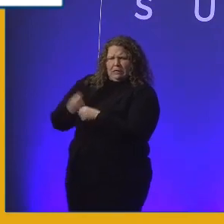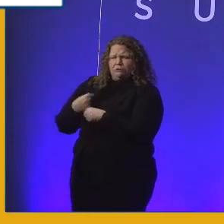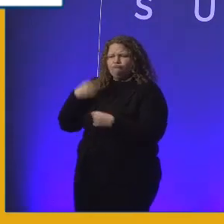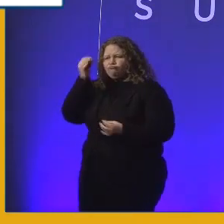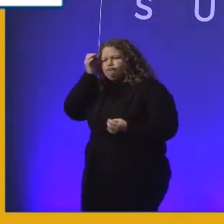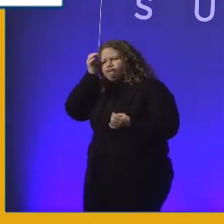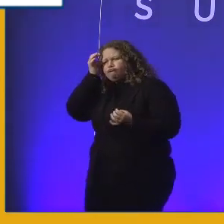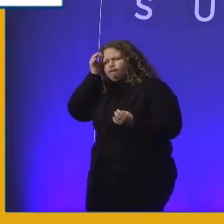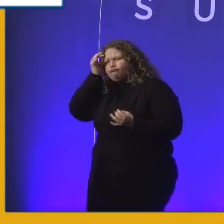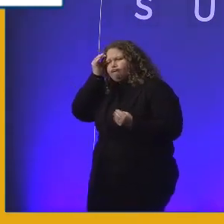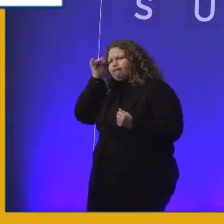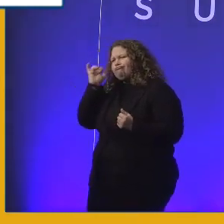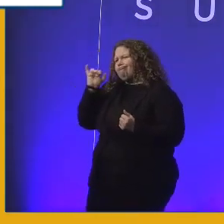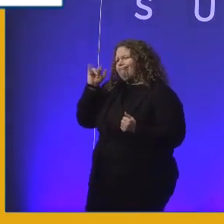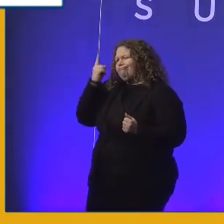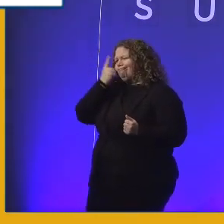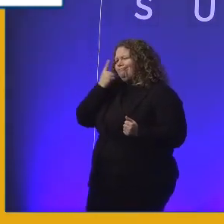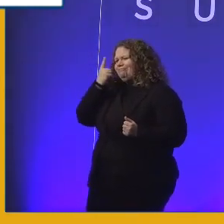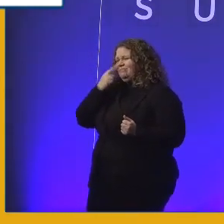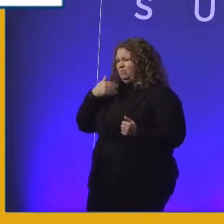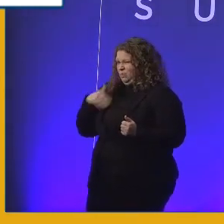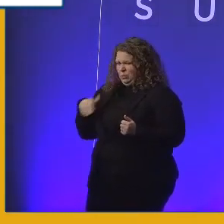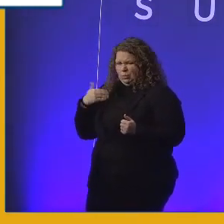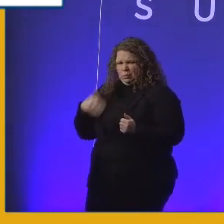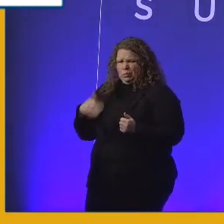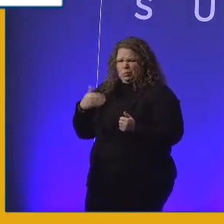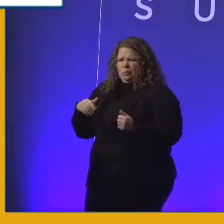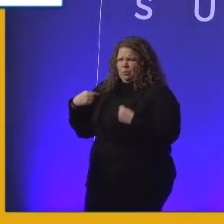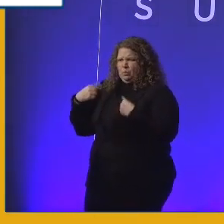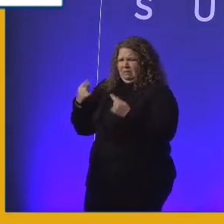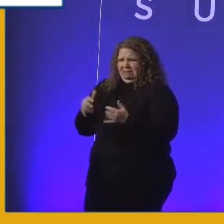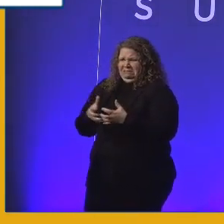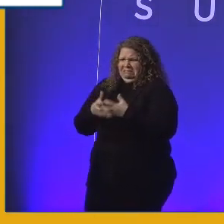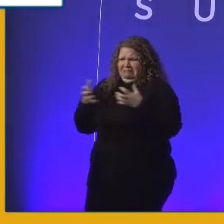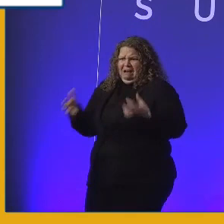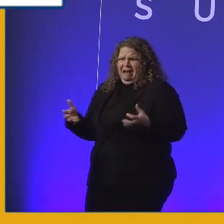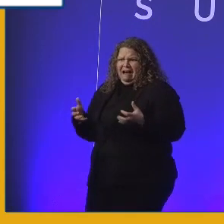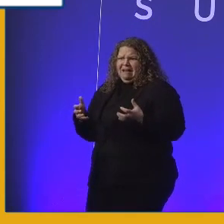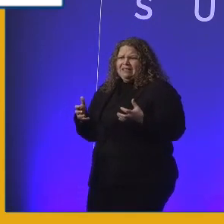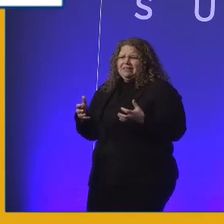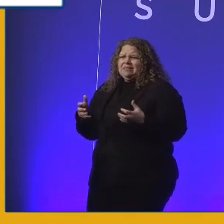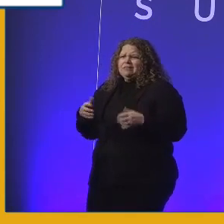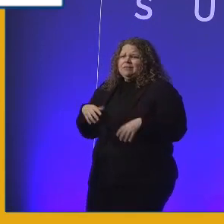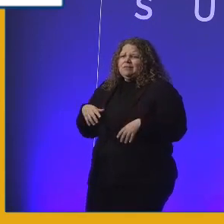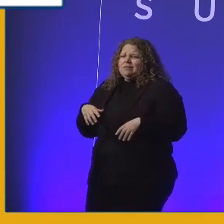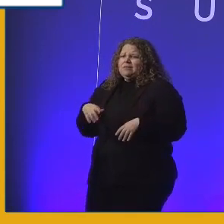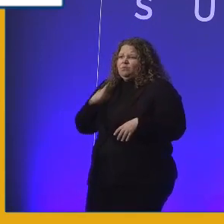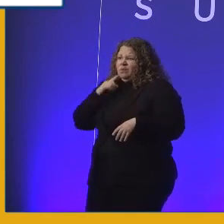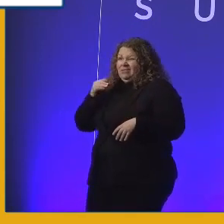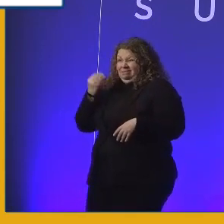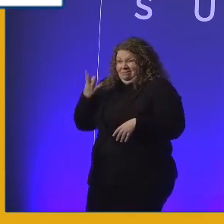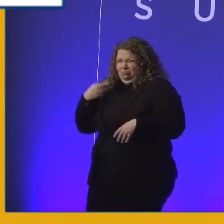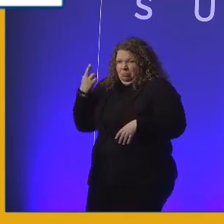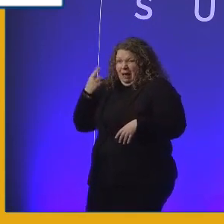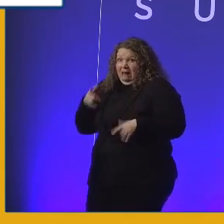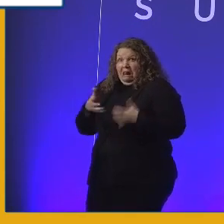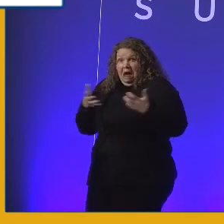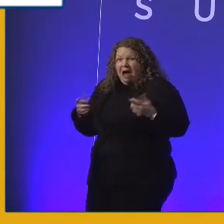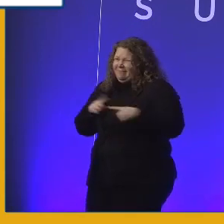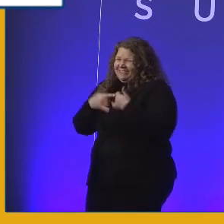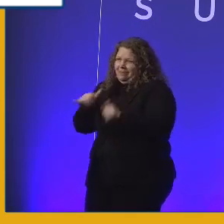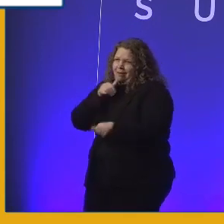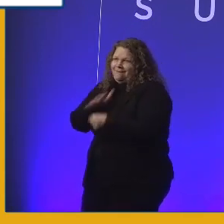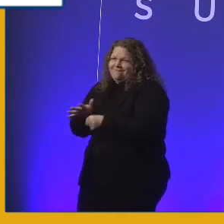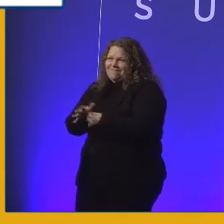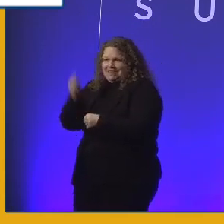26,000 is a big number. Now I'm thinking, it's really not enough. From our experience